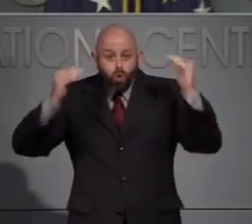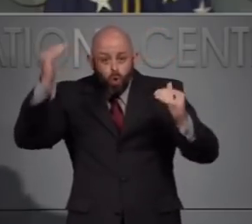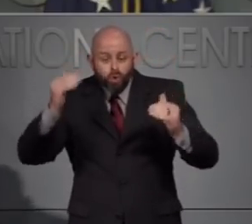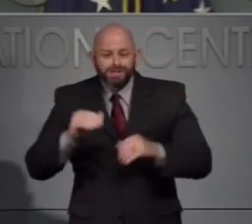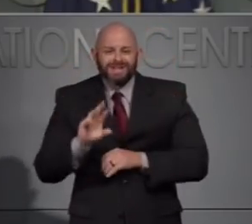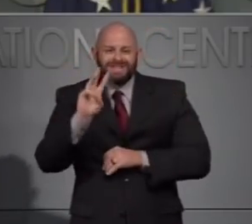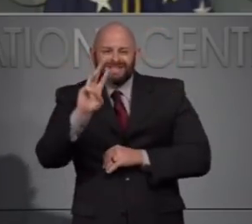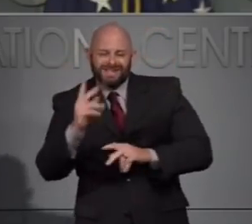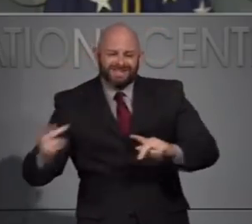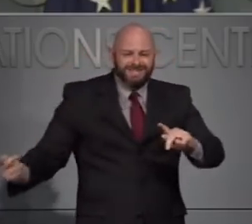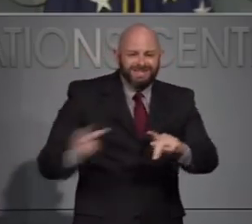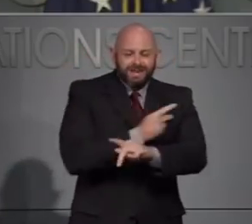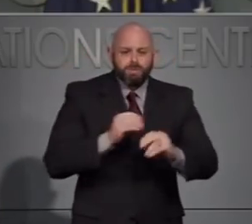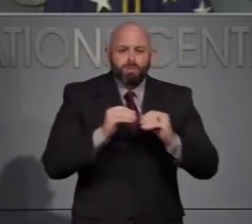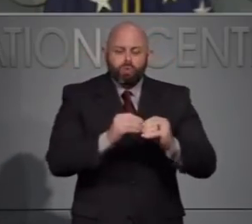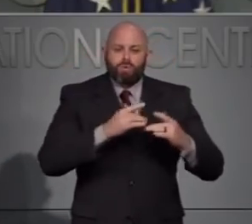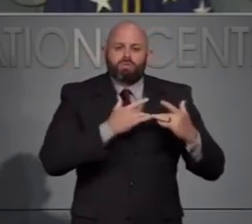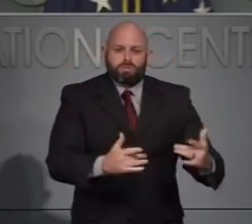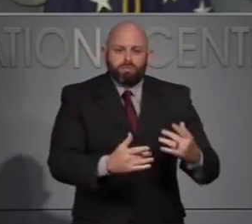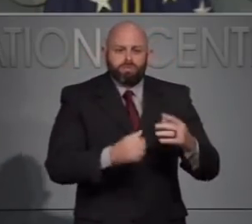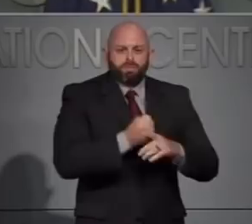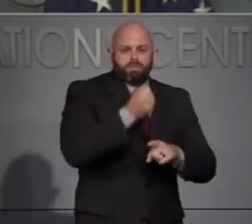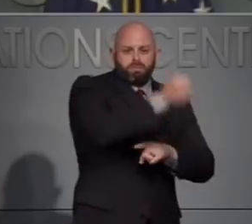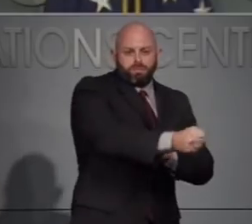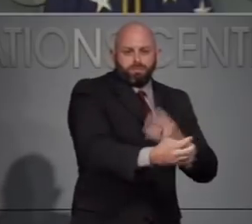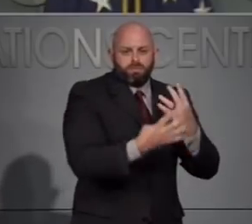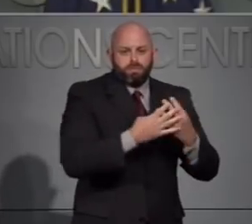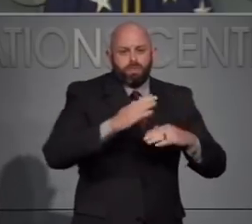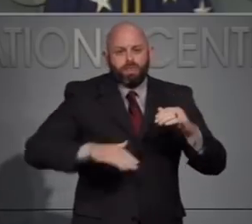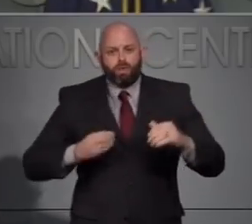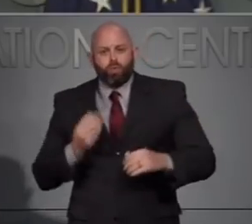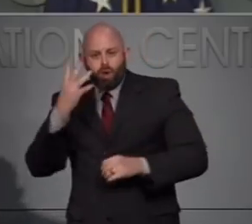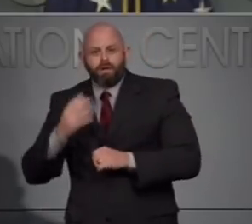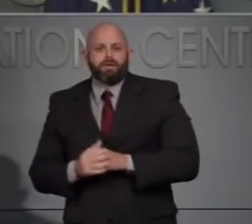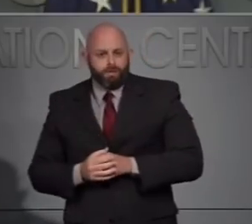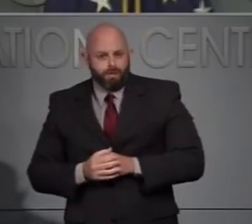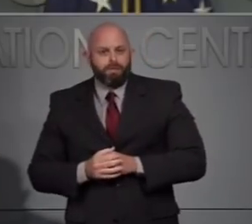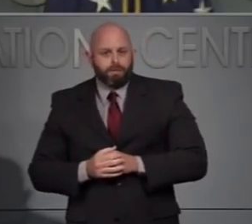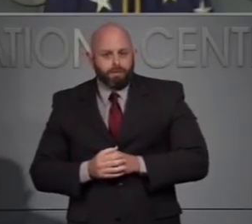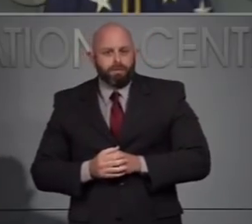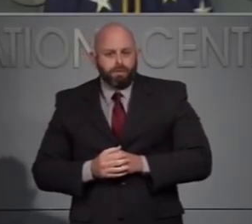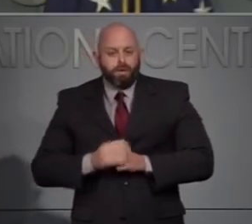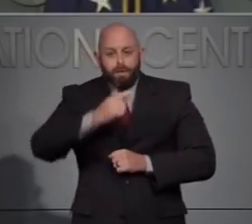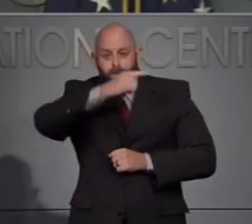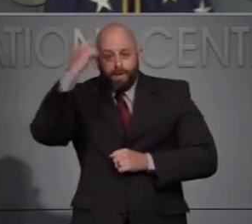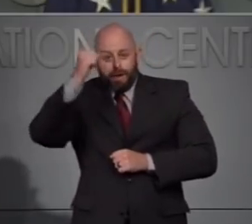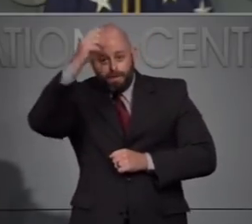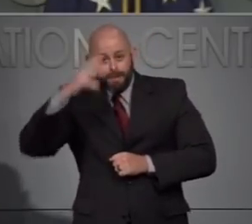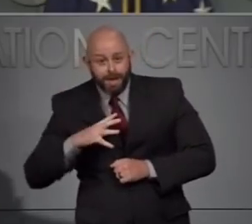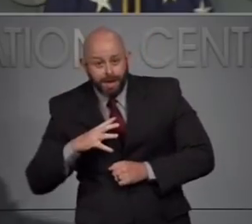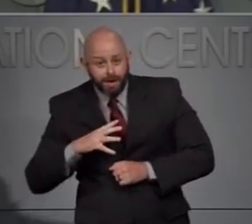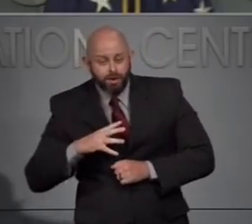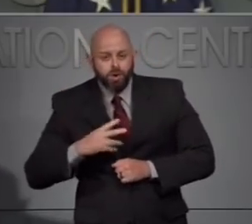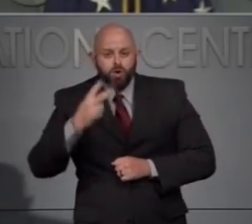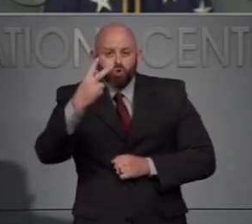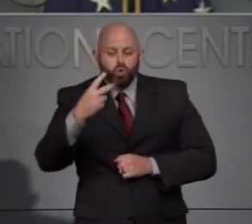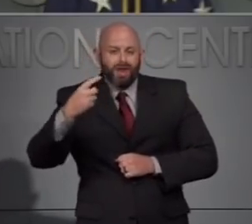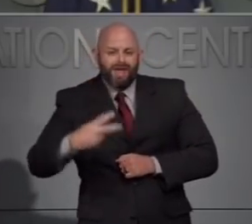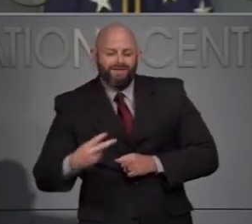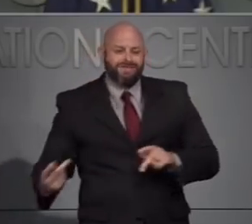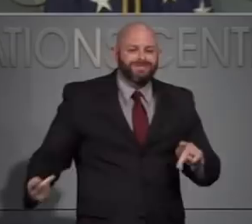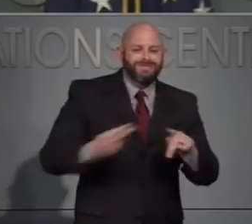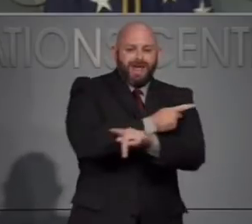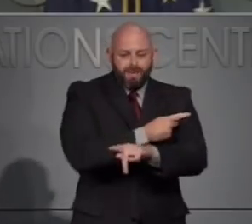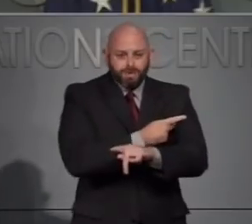times more likely to be incarcerated than white adults. Black men are two and a half times more likely